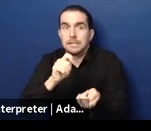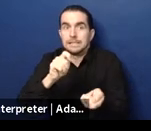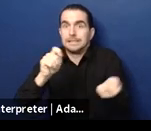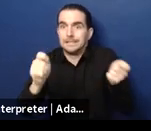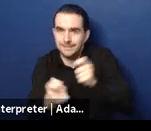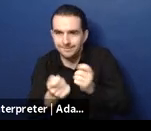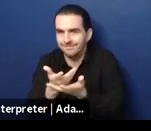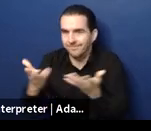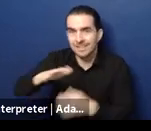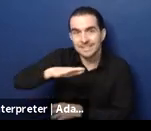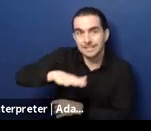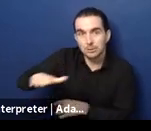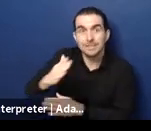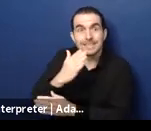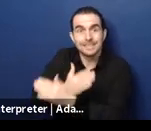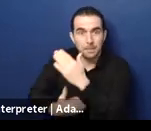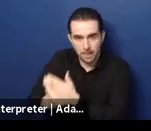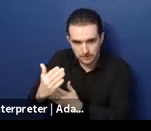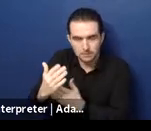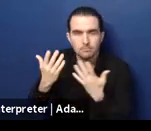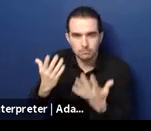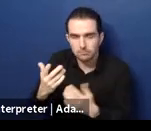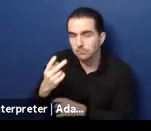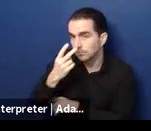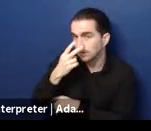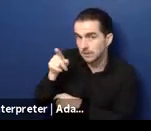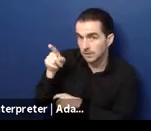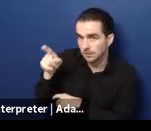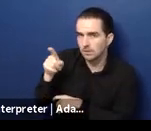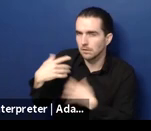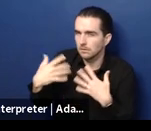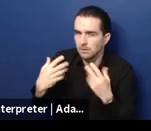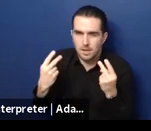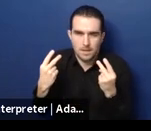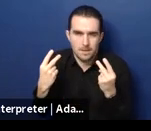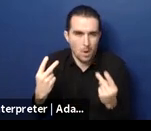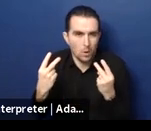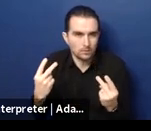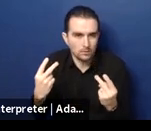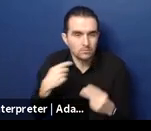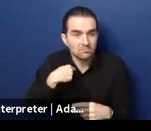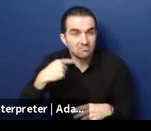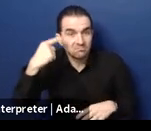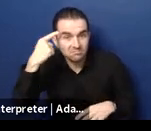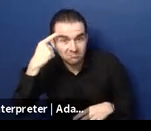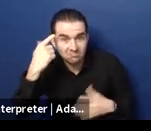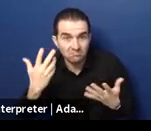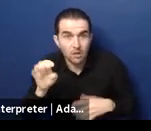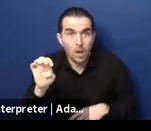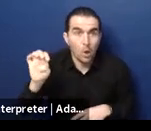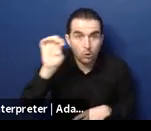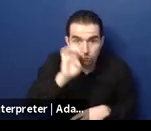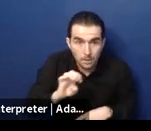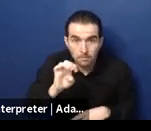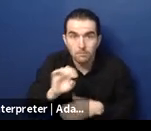countries predominantly, which are also members of the EU countries. Next slide, please.